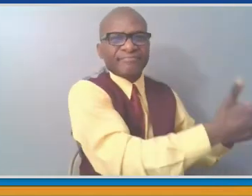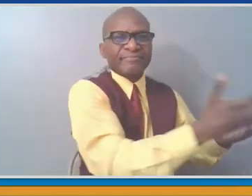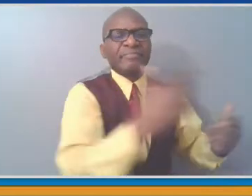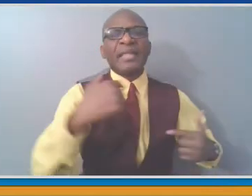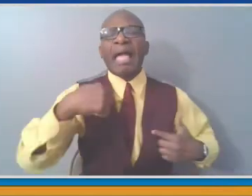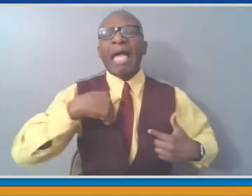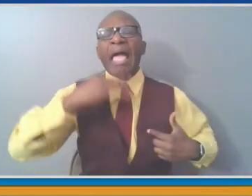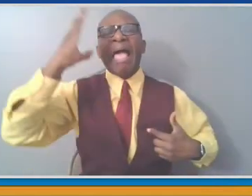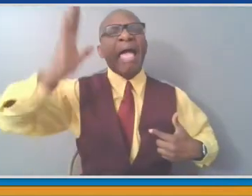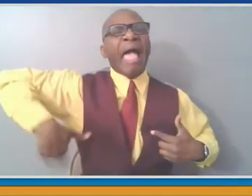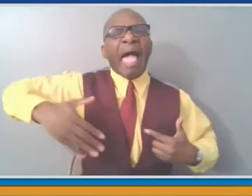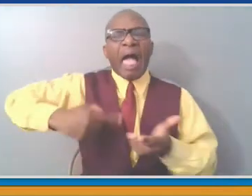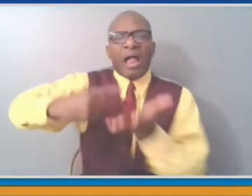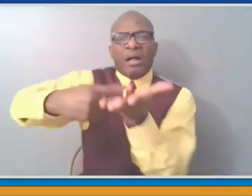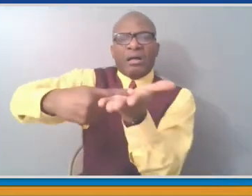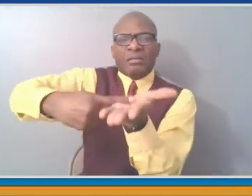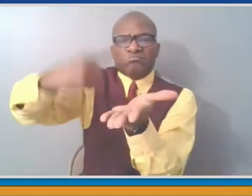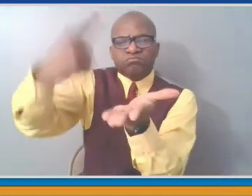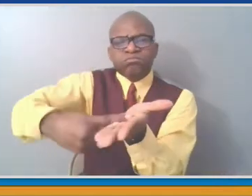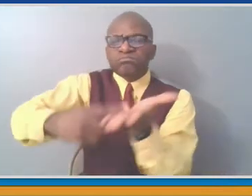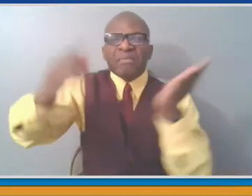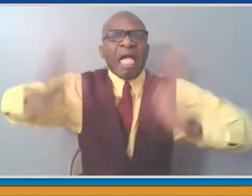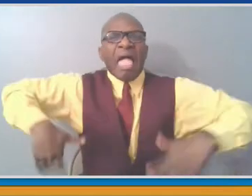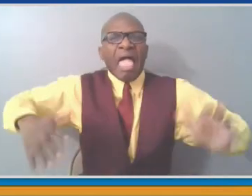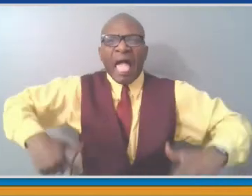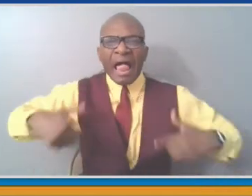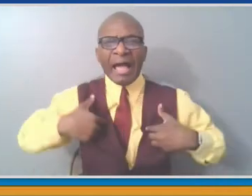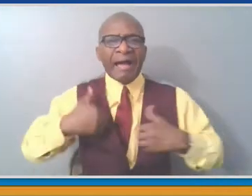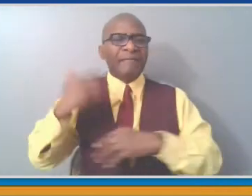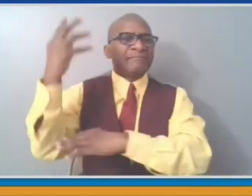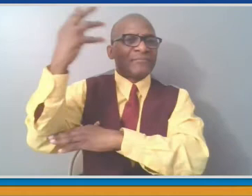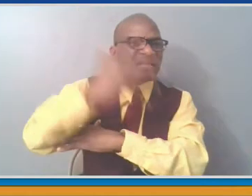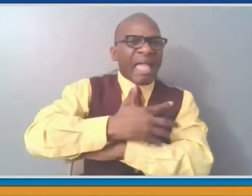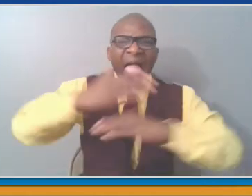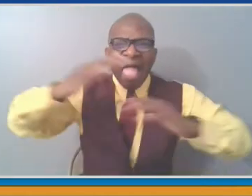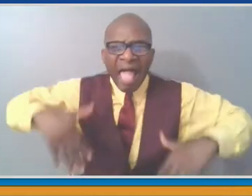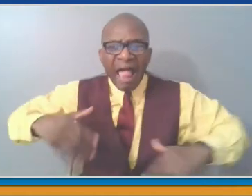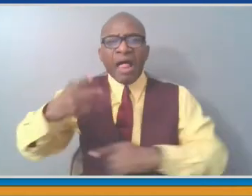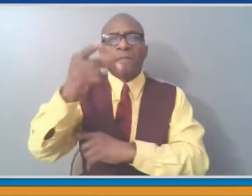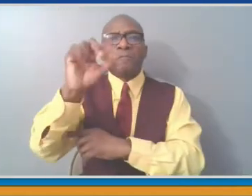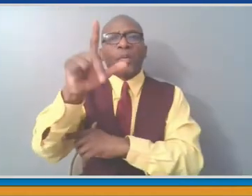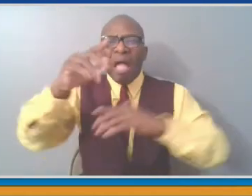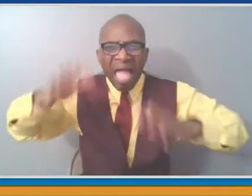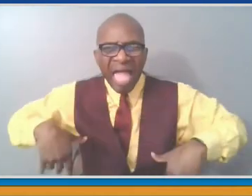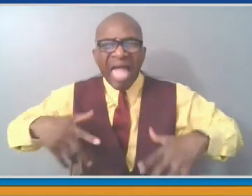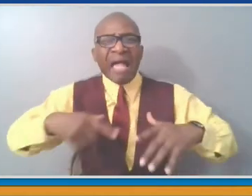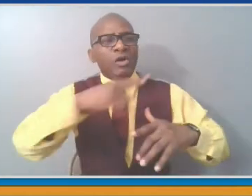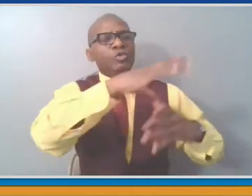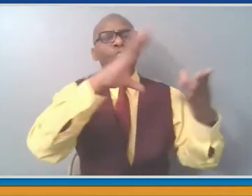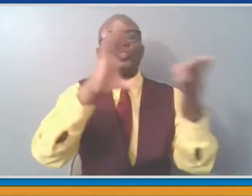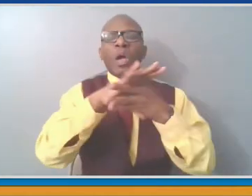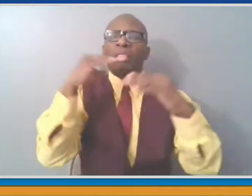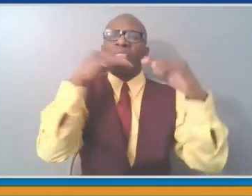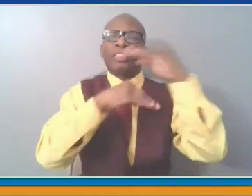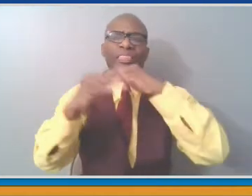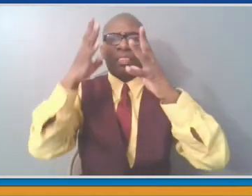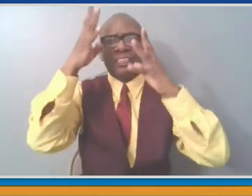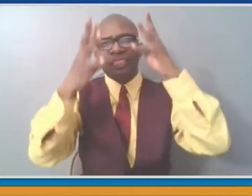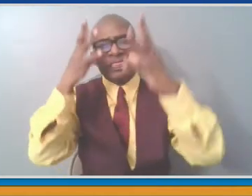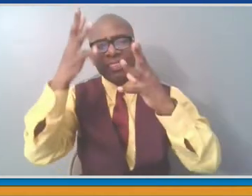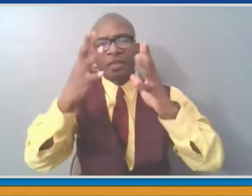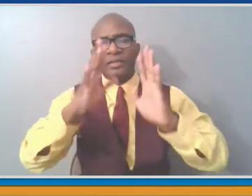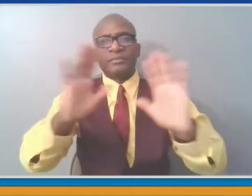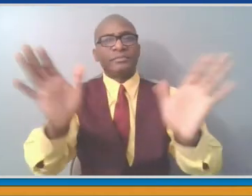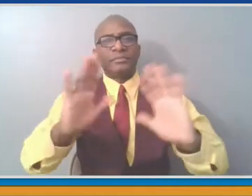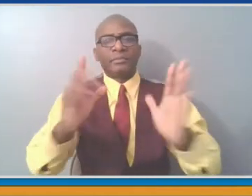a host of other different things that were asserted as truth, which were not truth. I addressed those a week ago. But what I did say is we would look